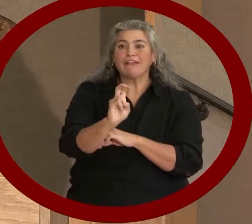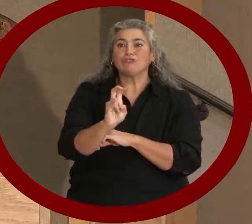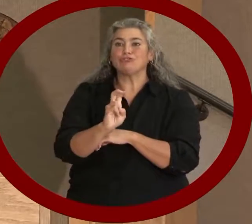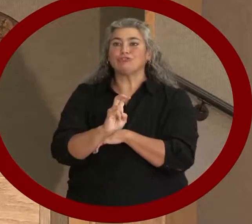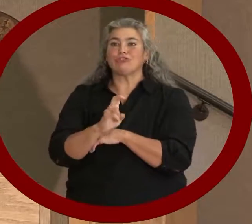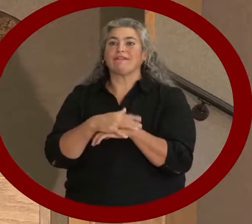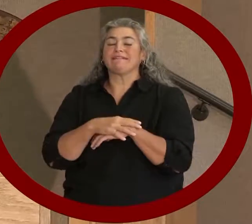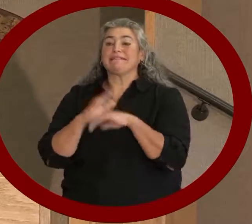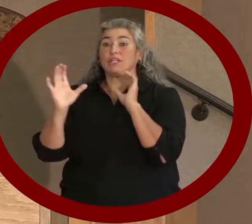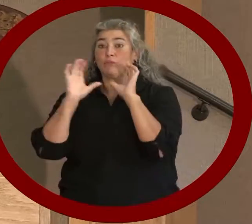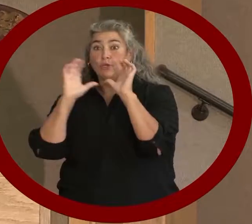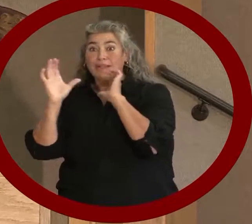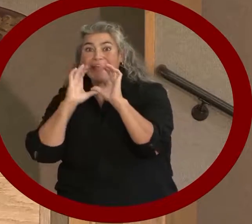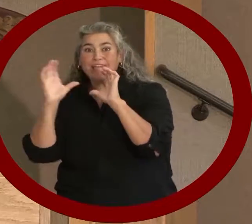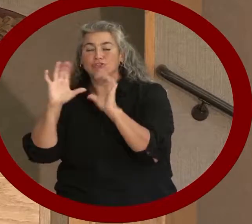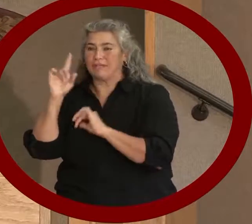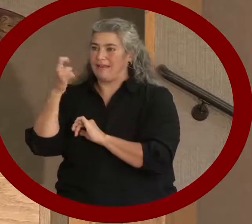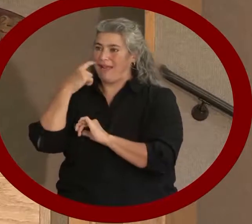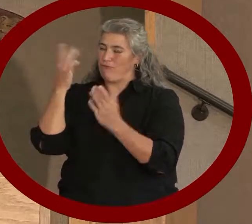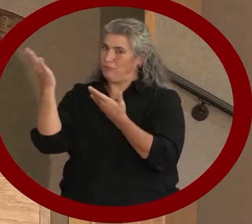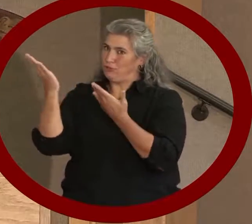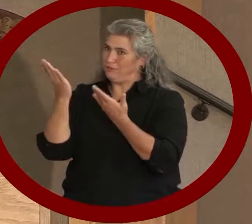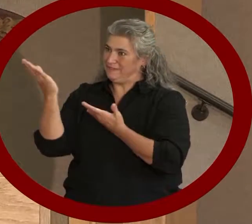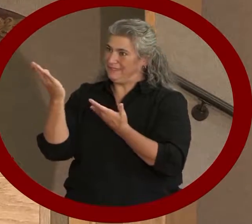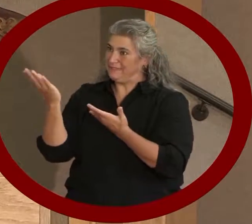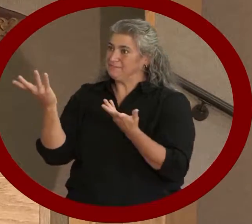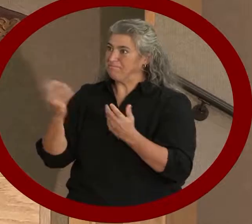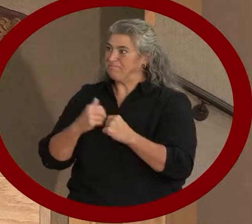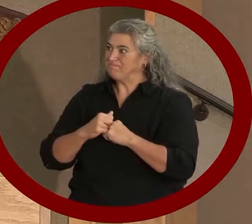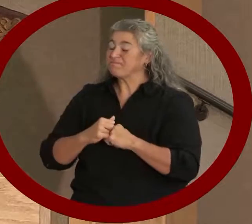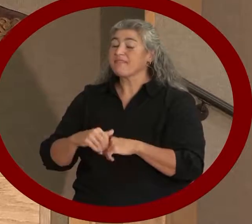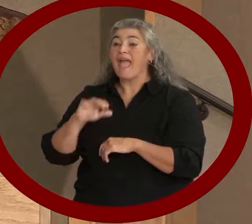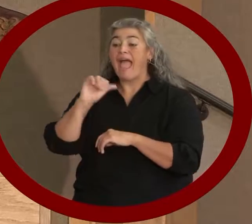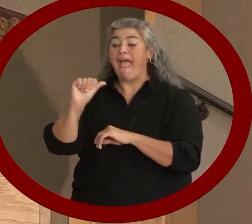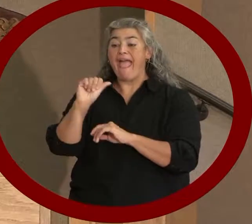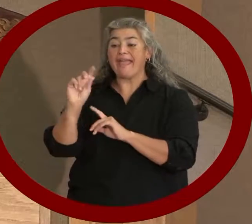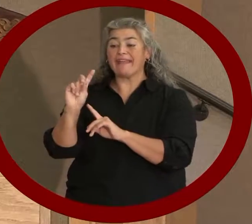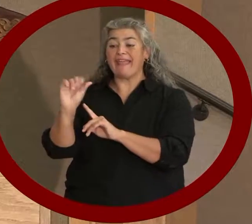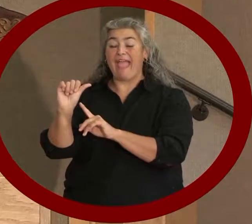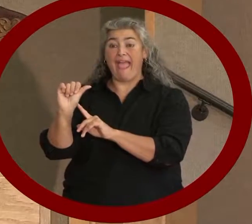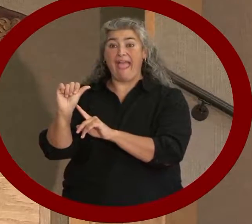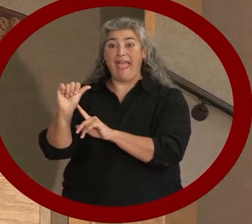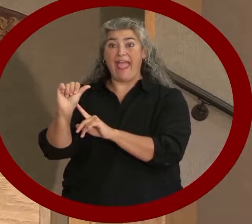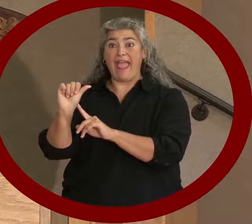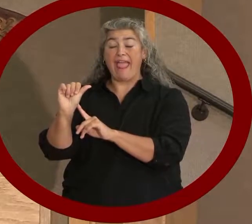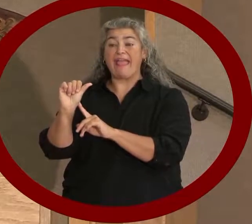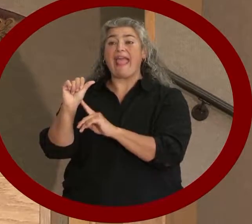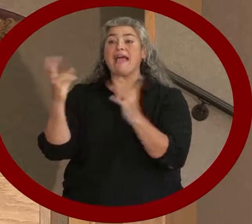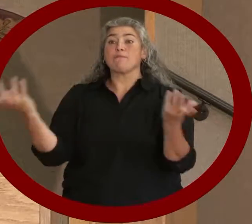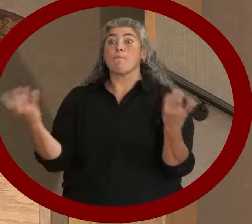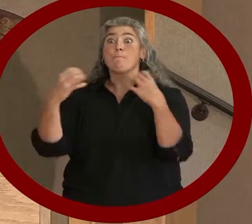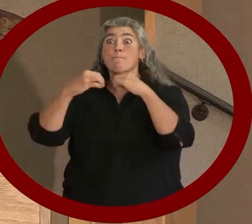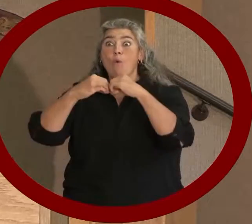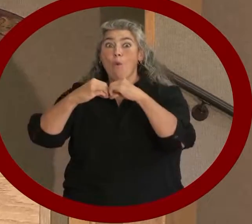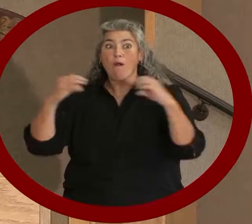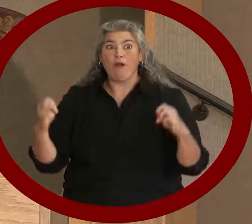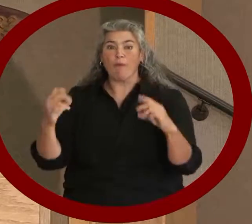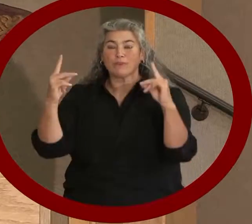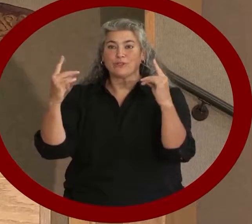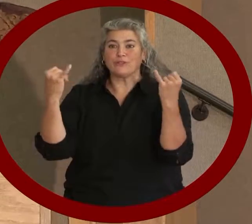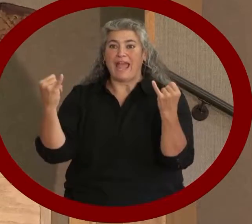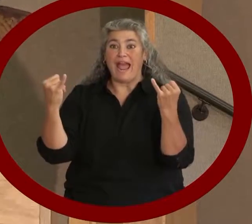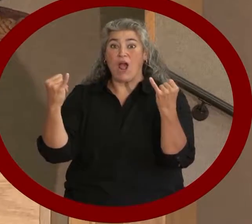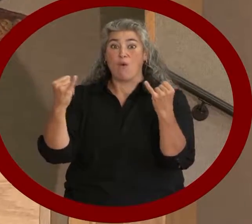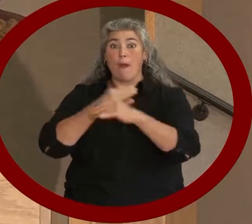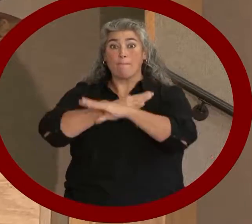The ADA has expanded opportunities, reduced barriers, and changed perceptions